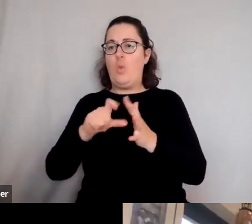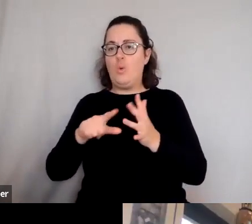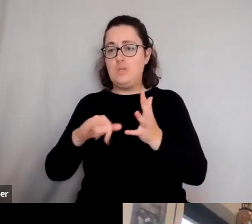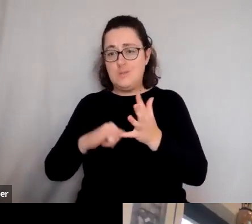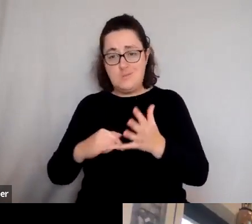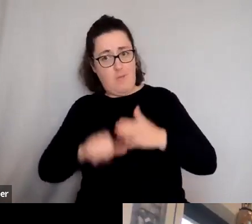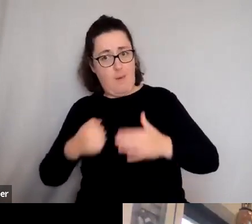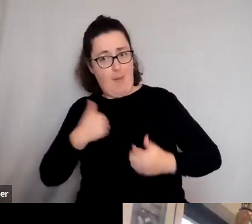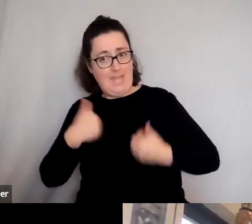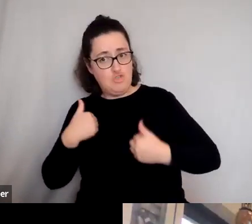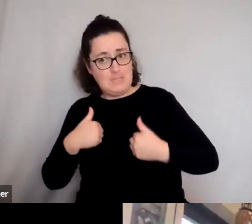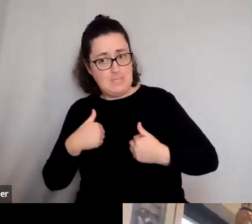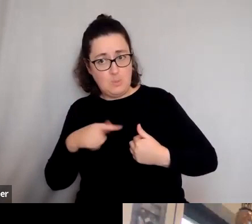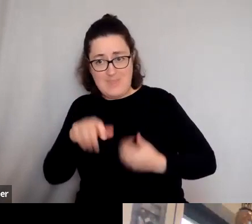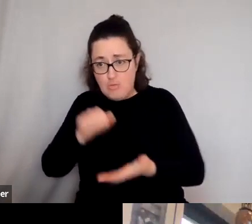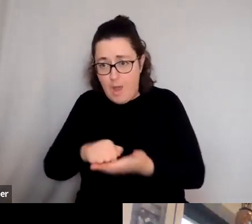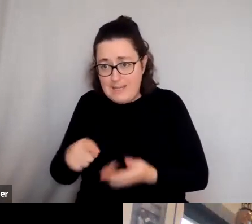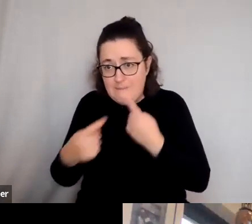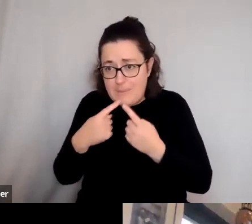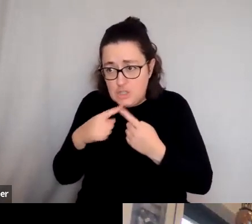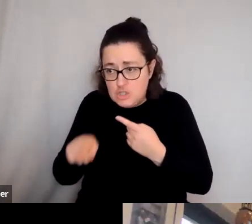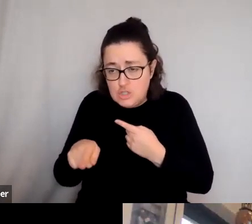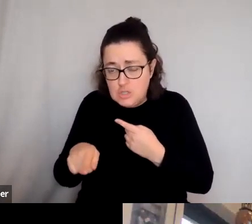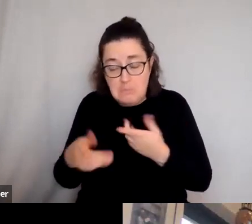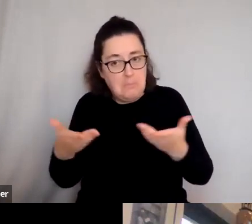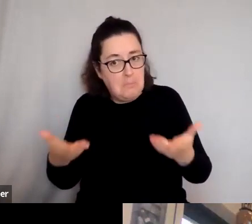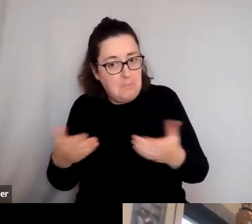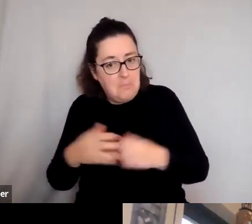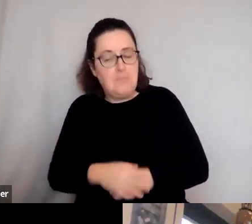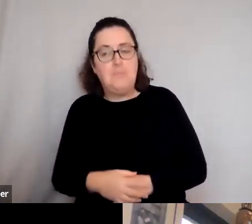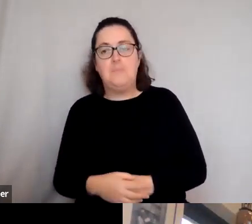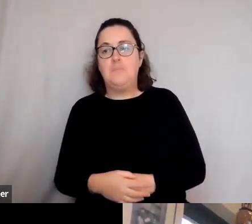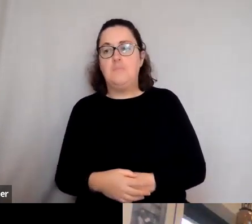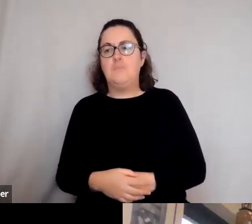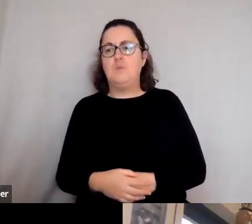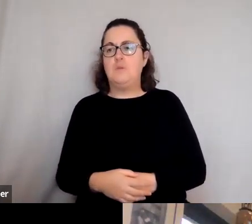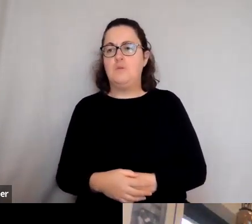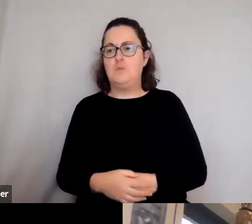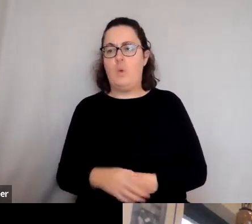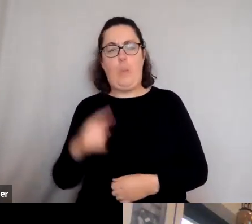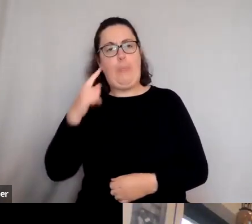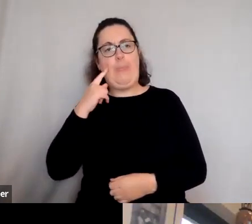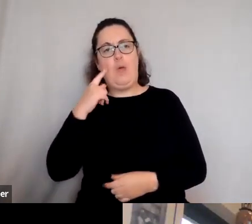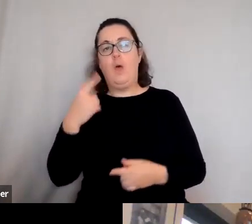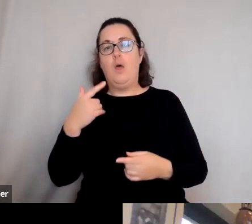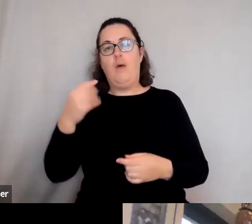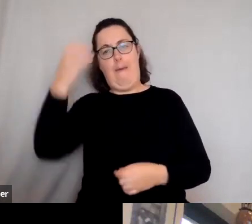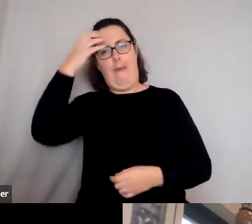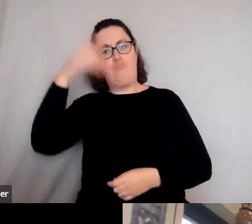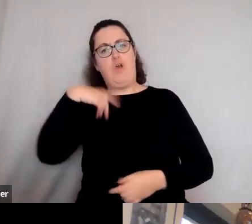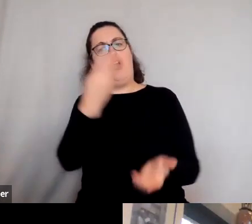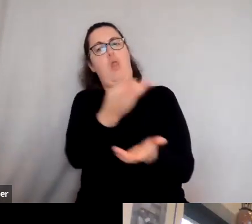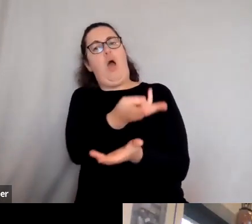And I think that more or less goes for a of people, you know, that you imagine the Roman Emperor's life, they're lying down on couches saying, you know,